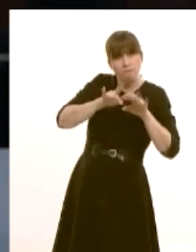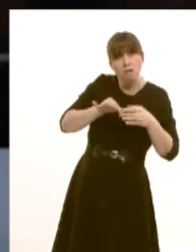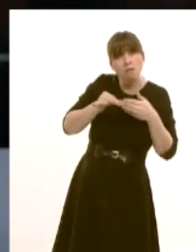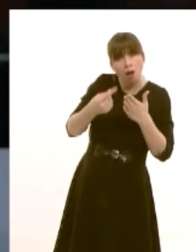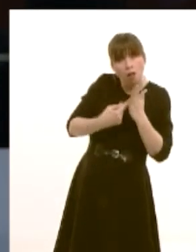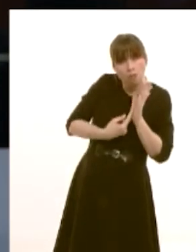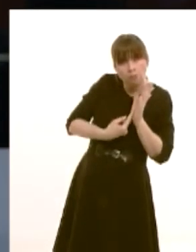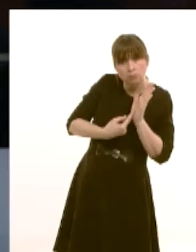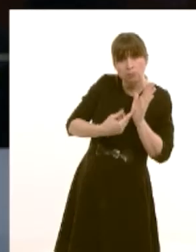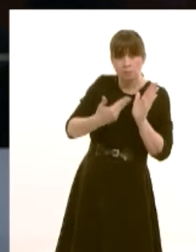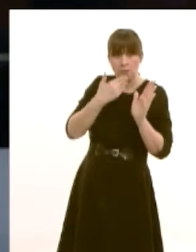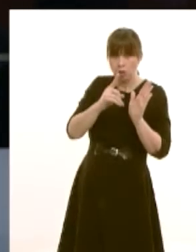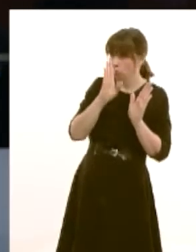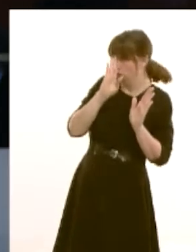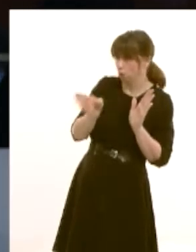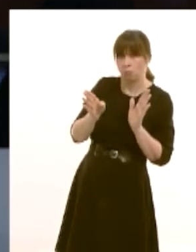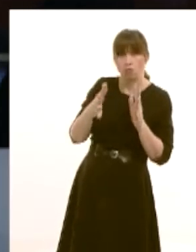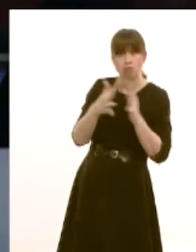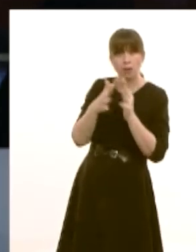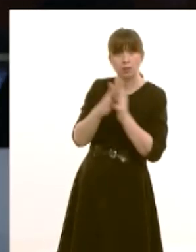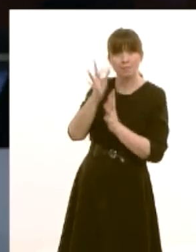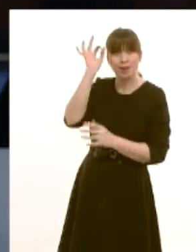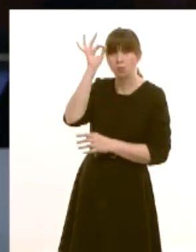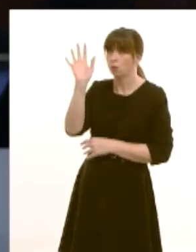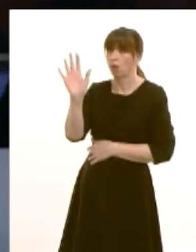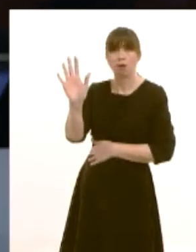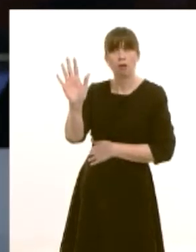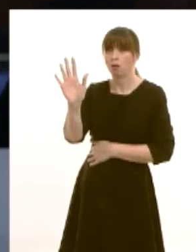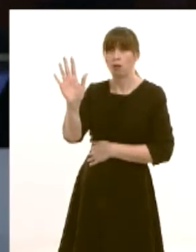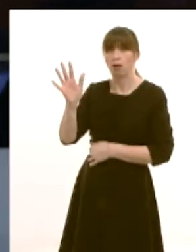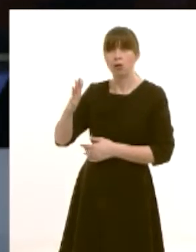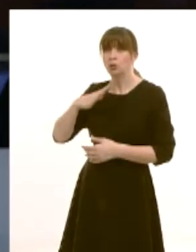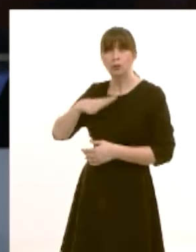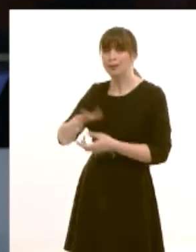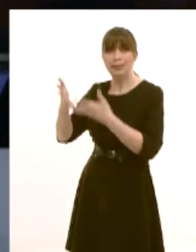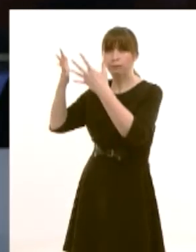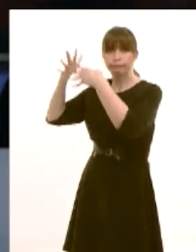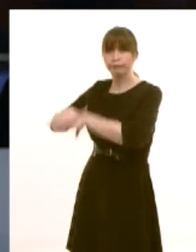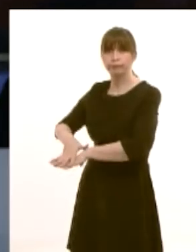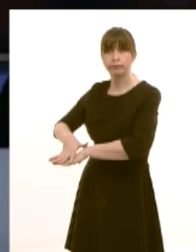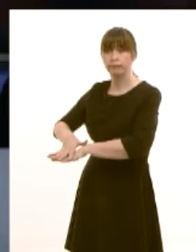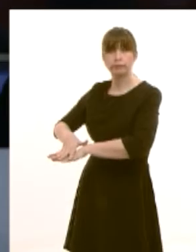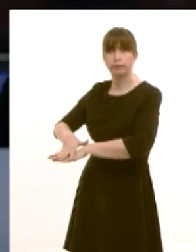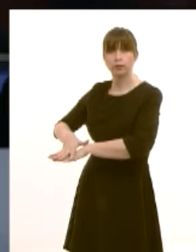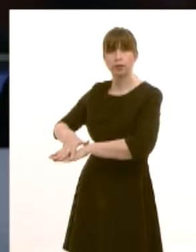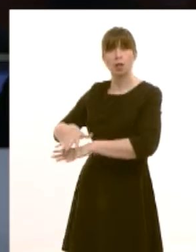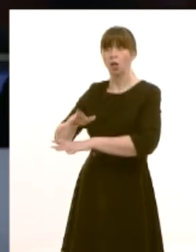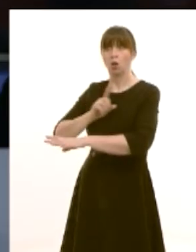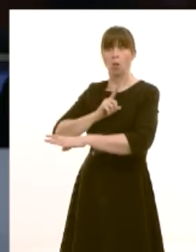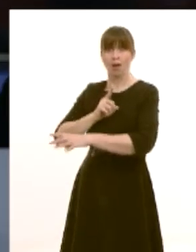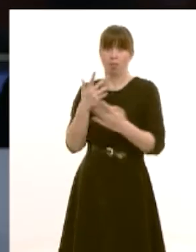will you make it clear to rexam council that there is no requirement for them to demolish the building whilst they are applying